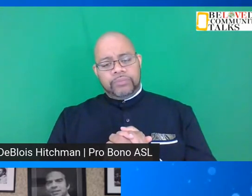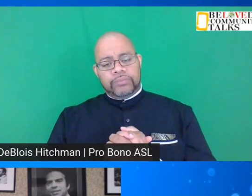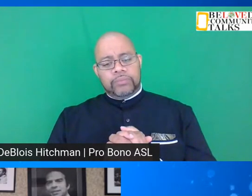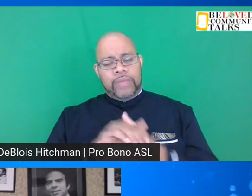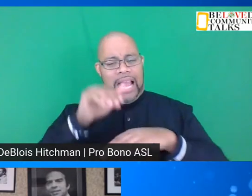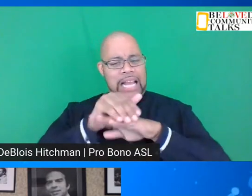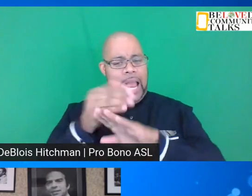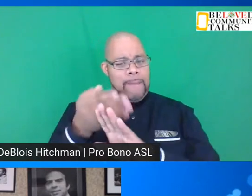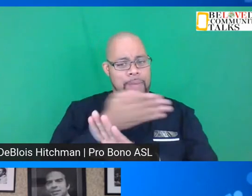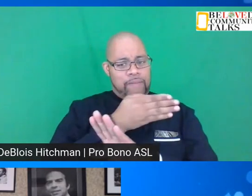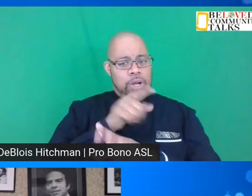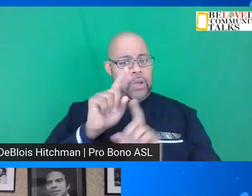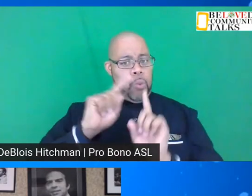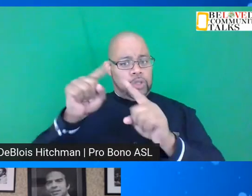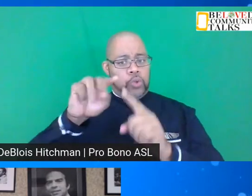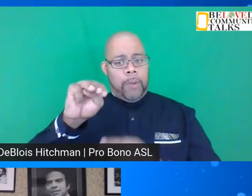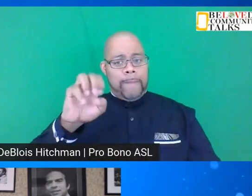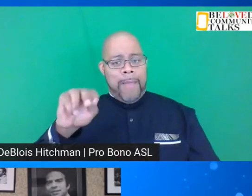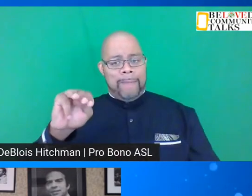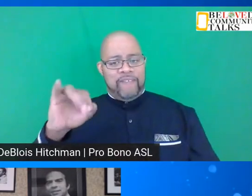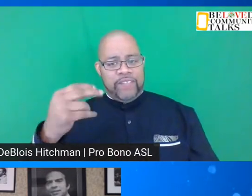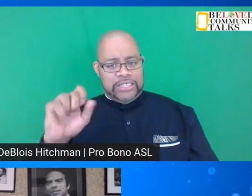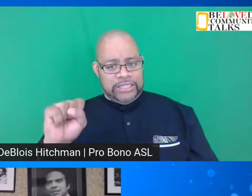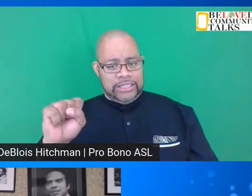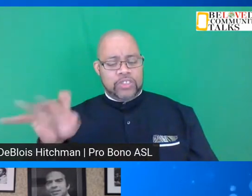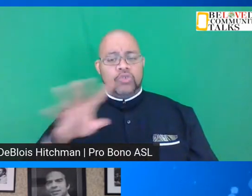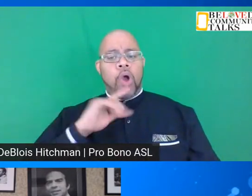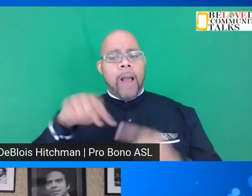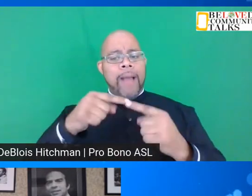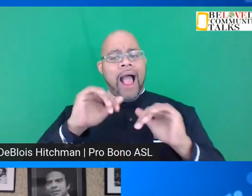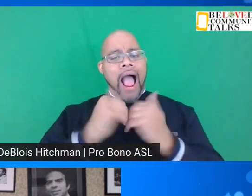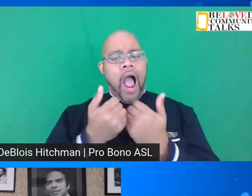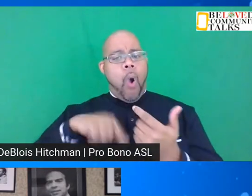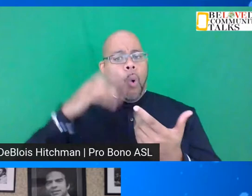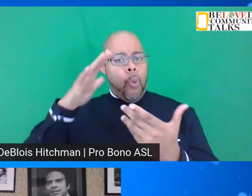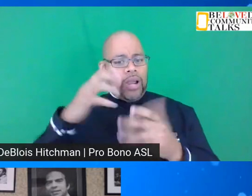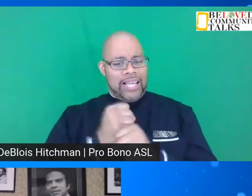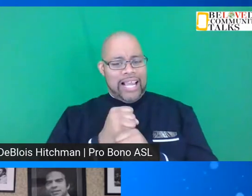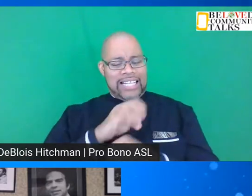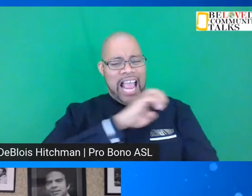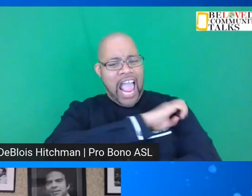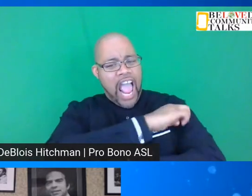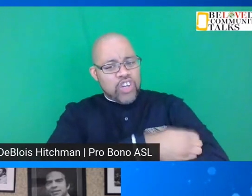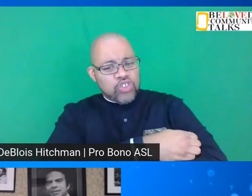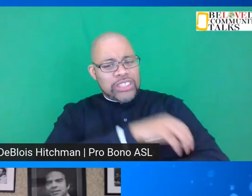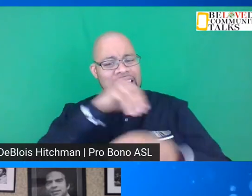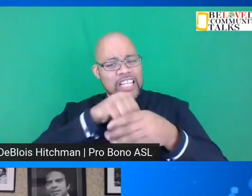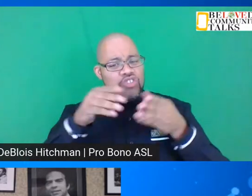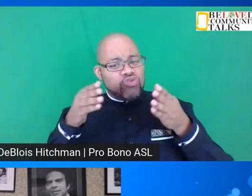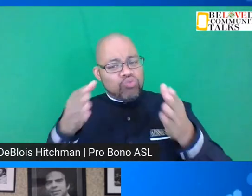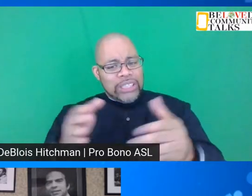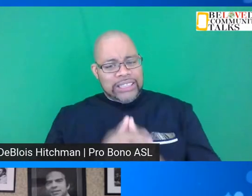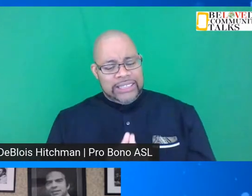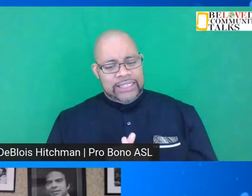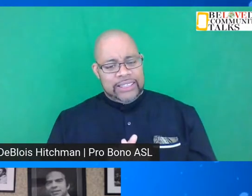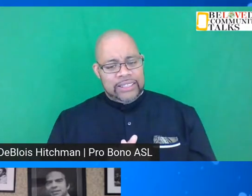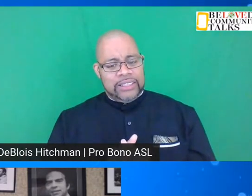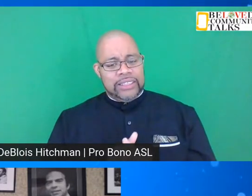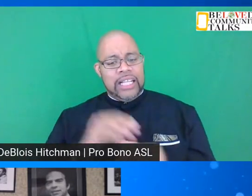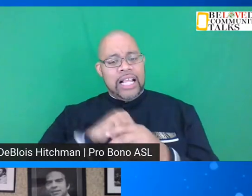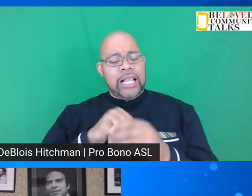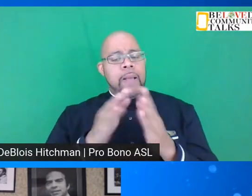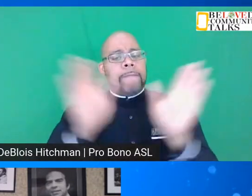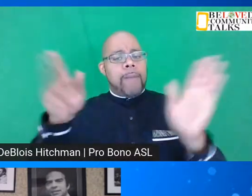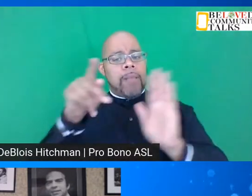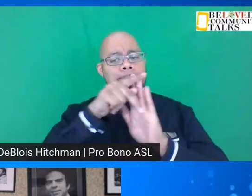before he went to Memphis he talked about how are going to get the energy in the streets into public